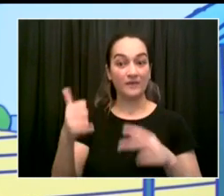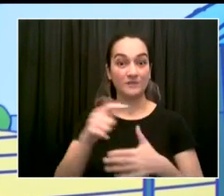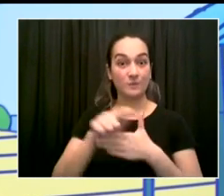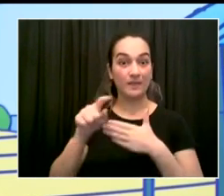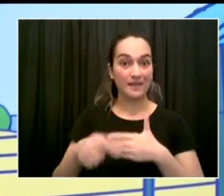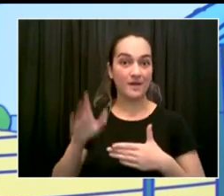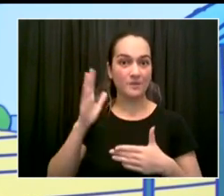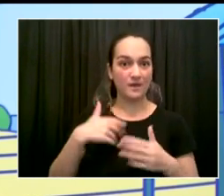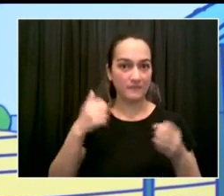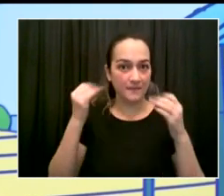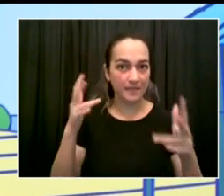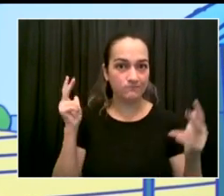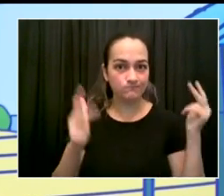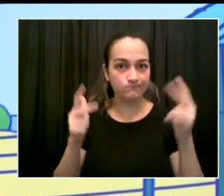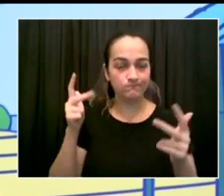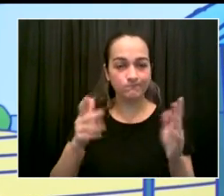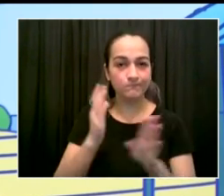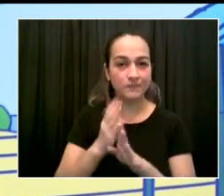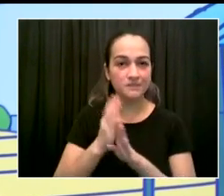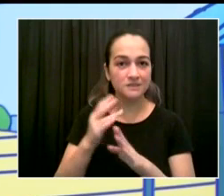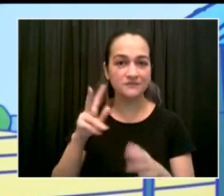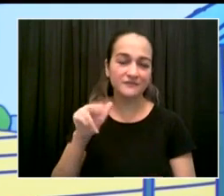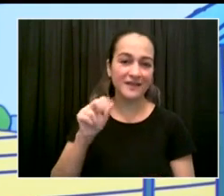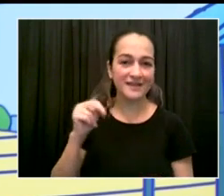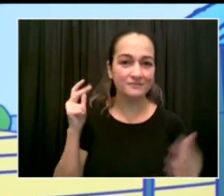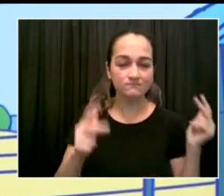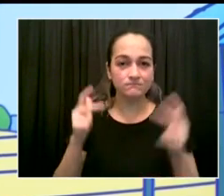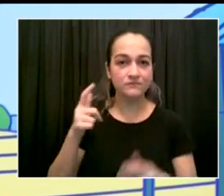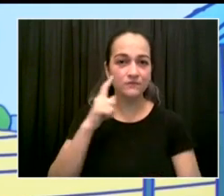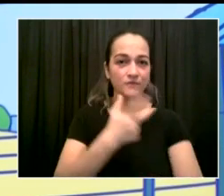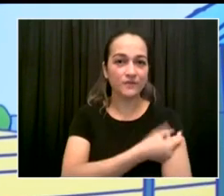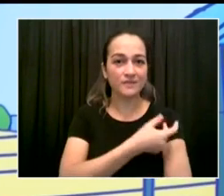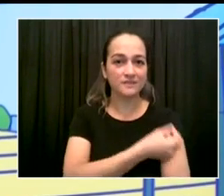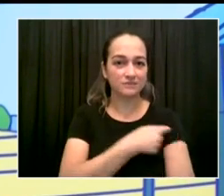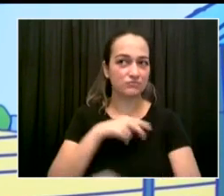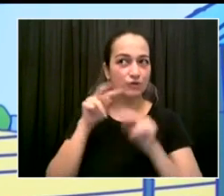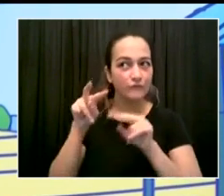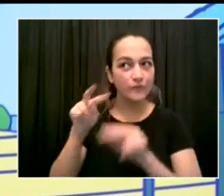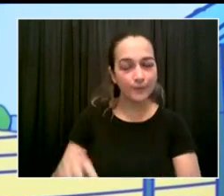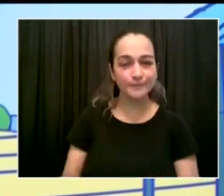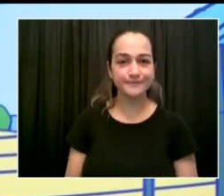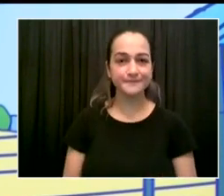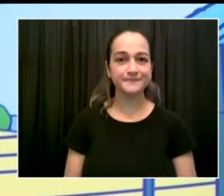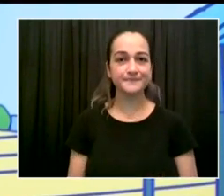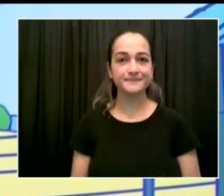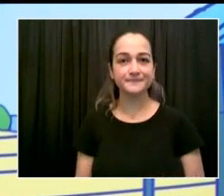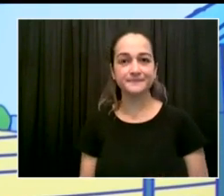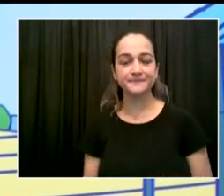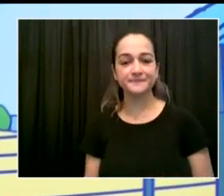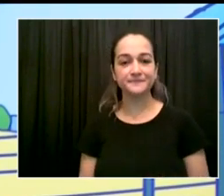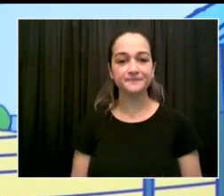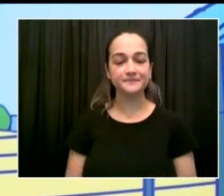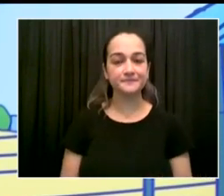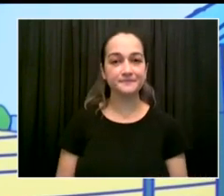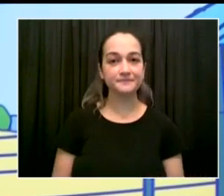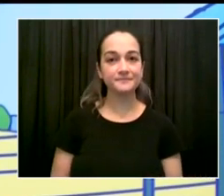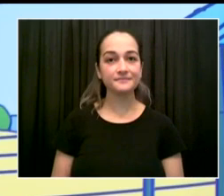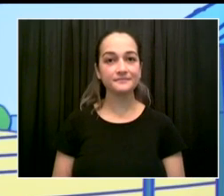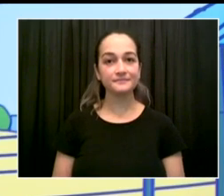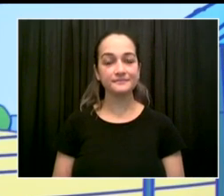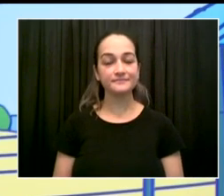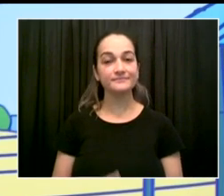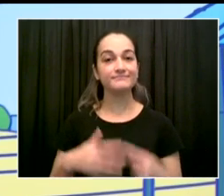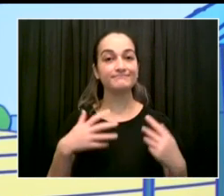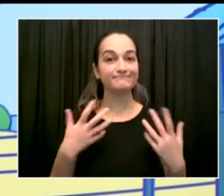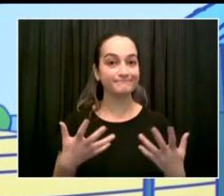All right, everybody. Now, the Cardinal mentioned choral, gathering religious leaders